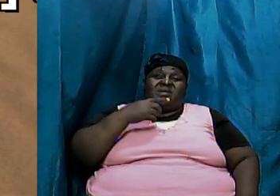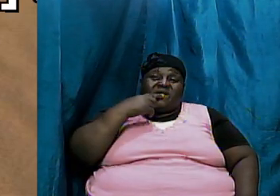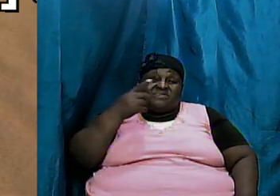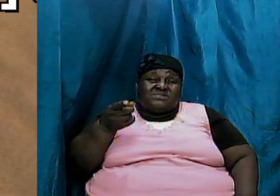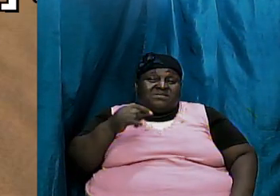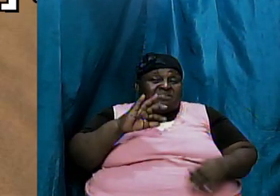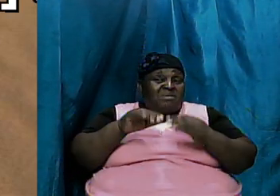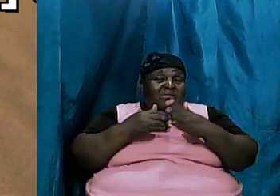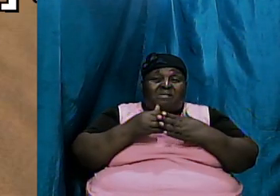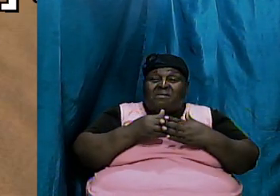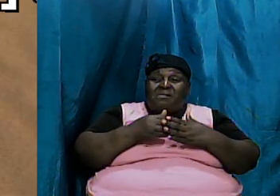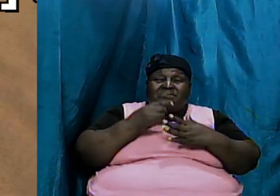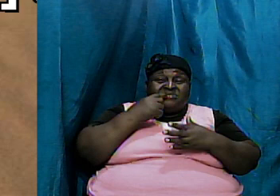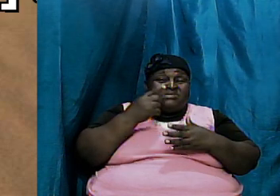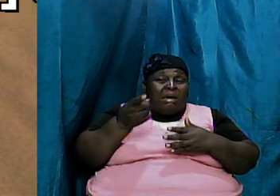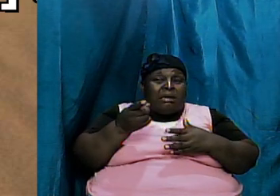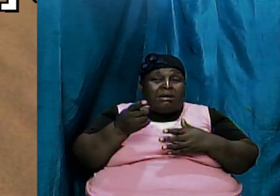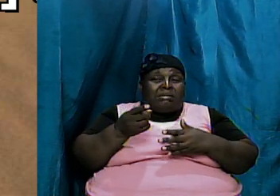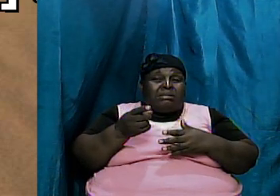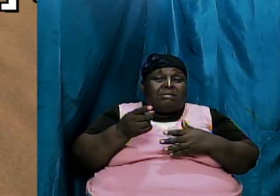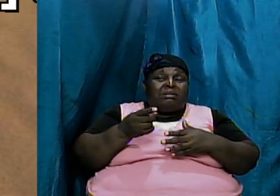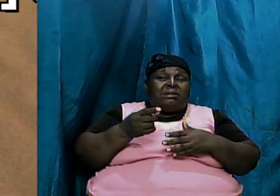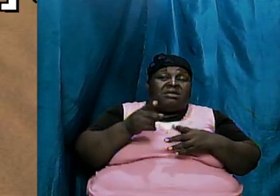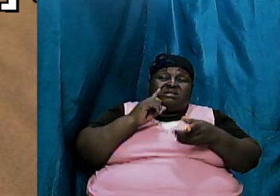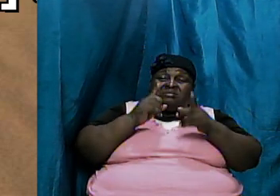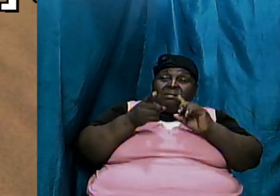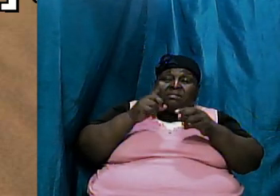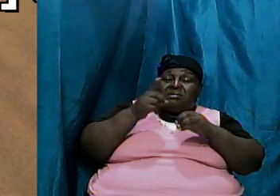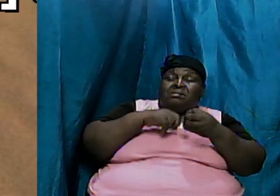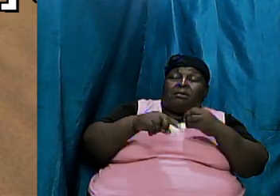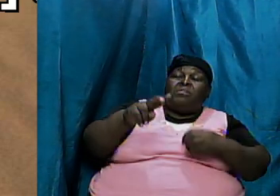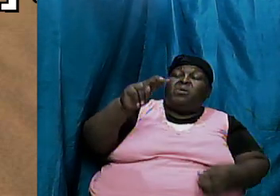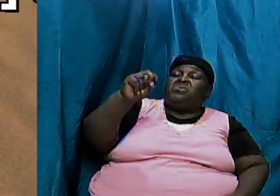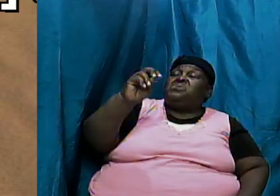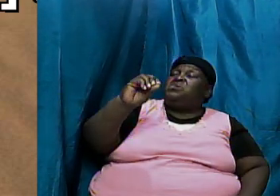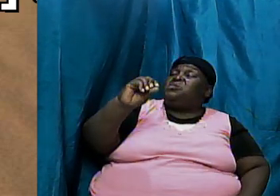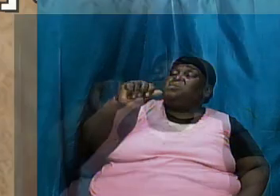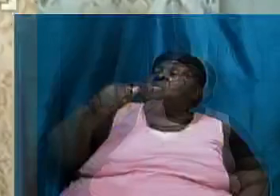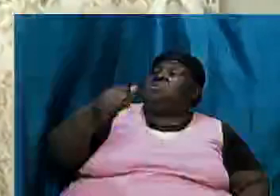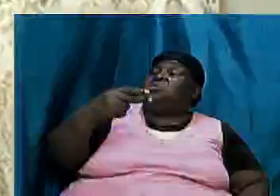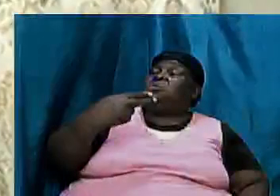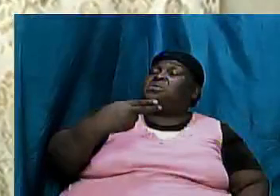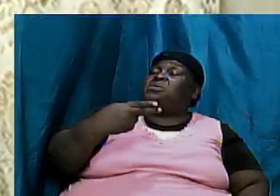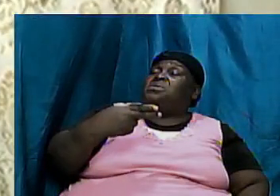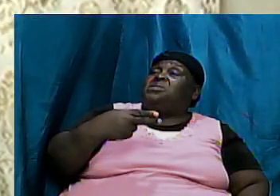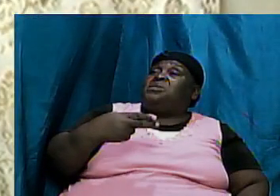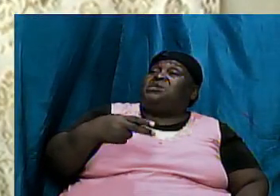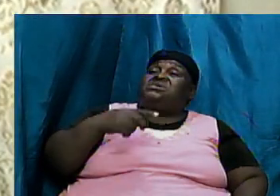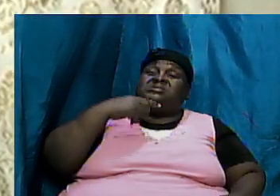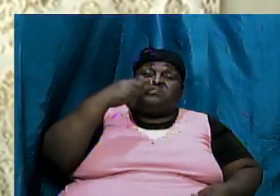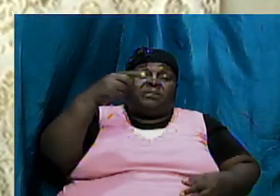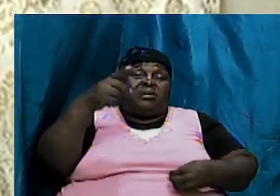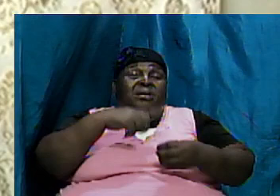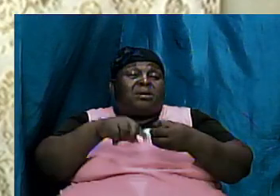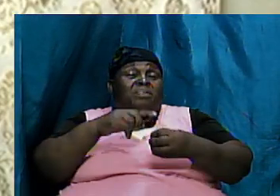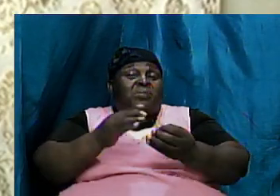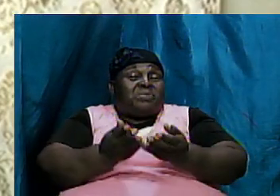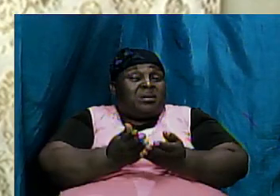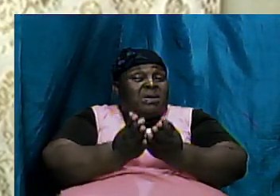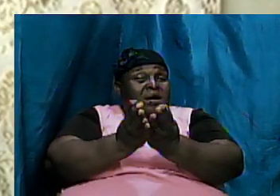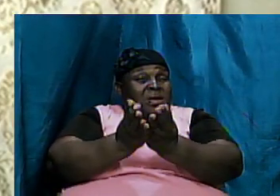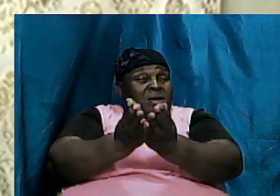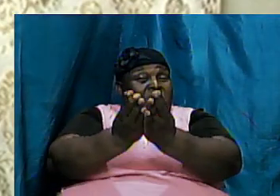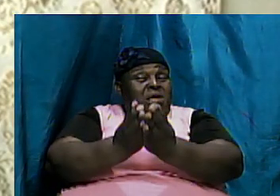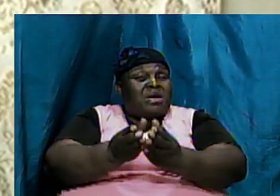you have said you know apart from talking about Noah apart from talking about the ark apart from talking